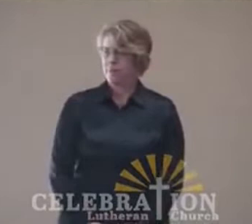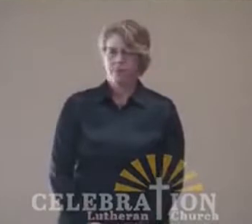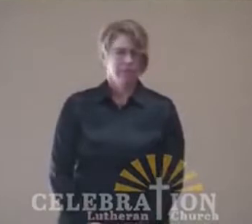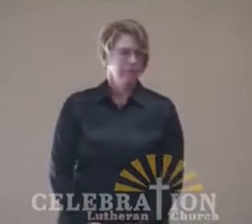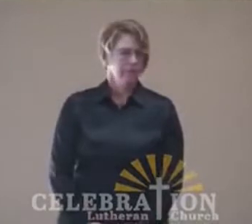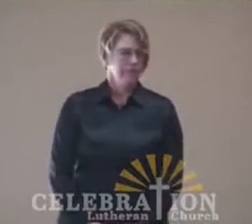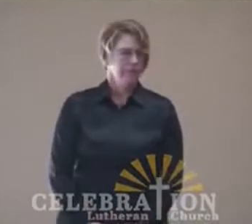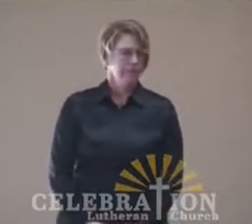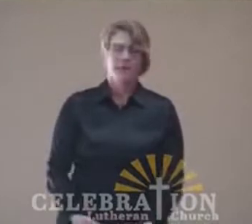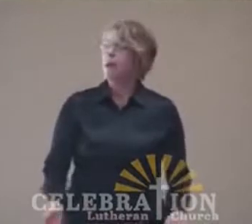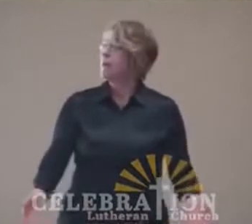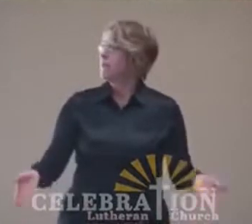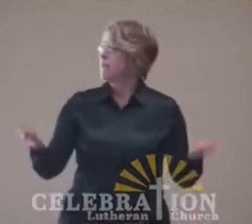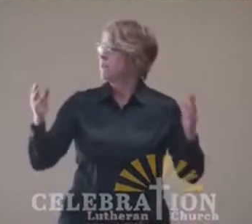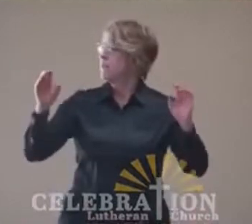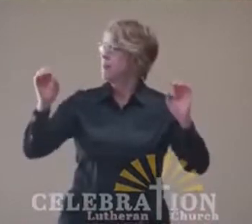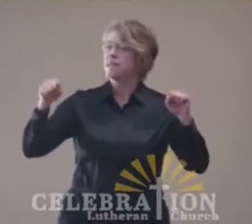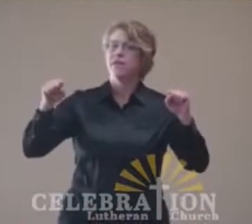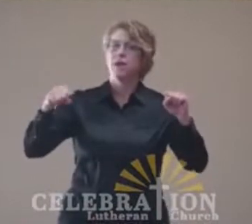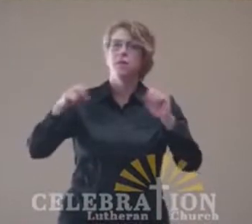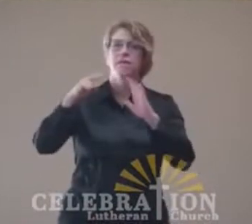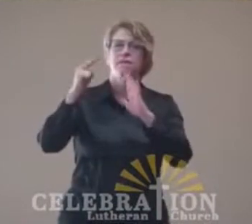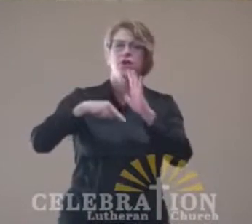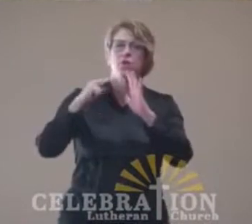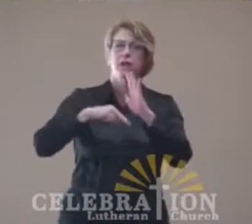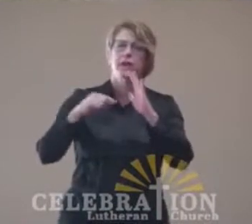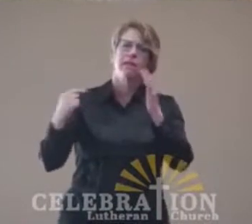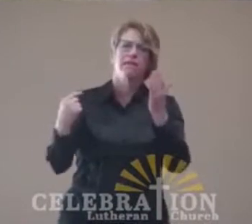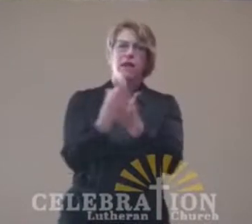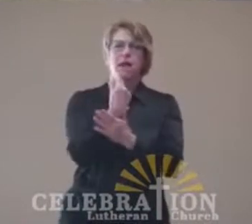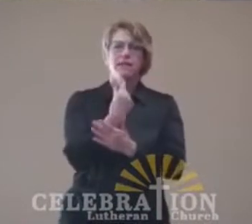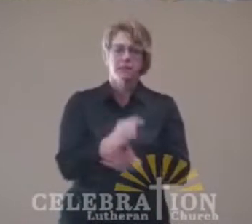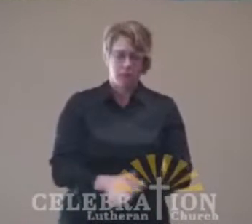Please rise as you are able for the reading of the gospel.